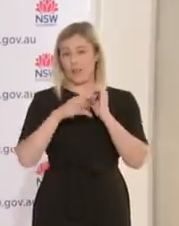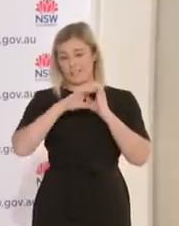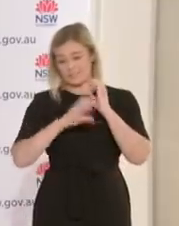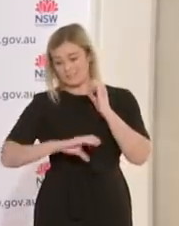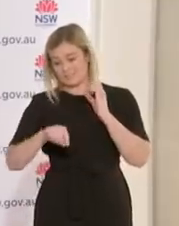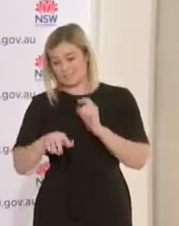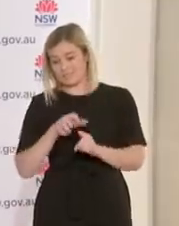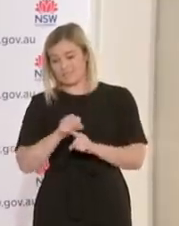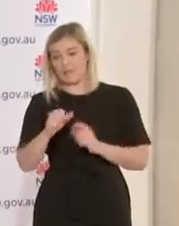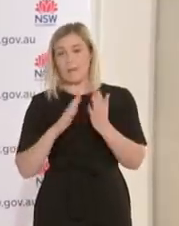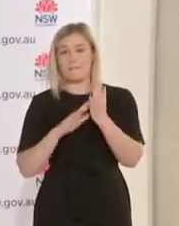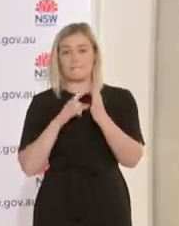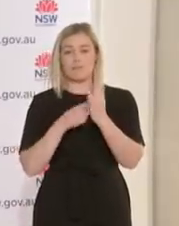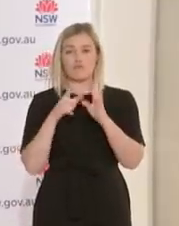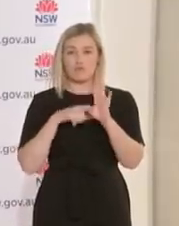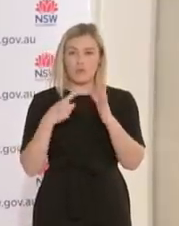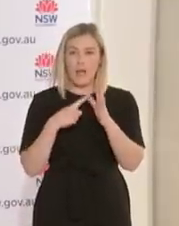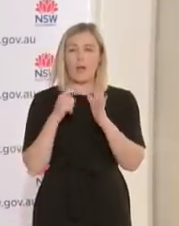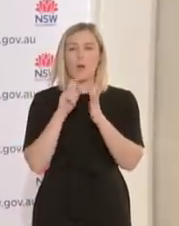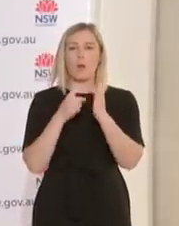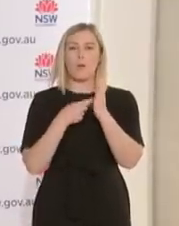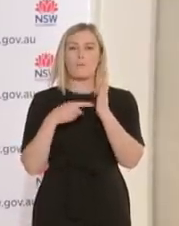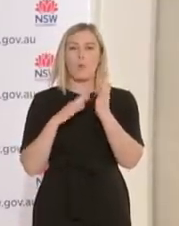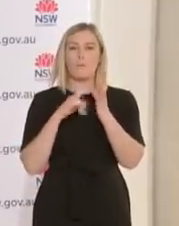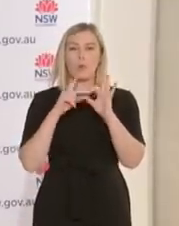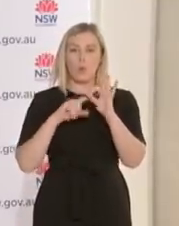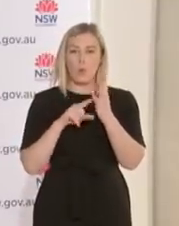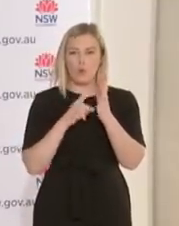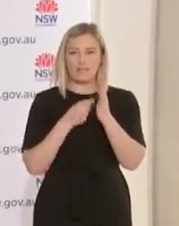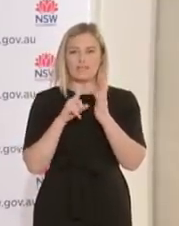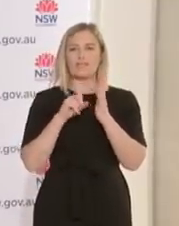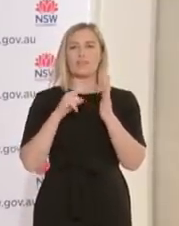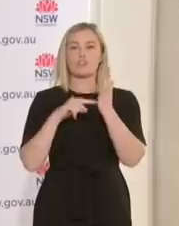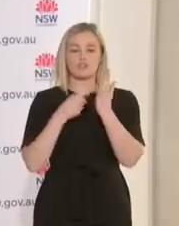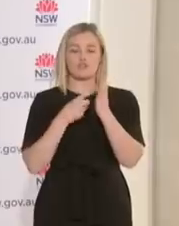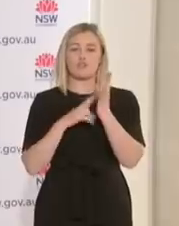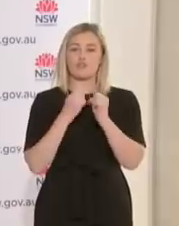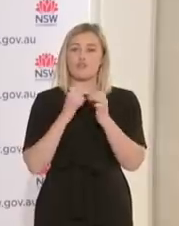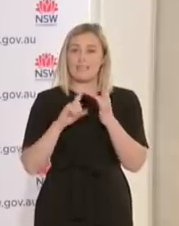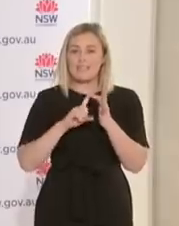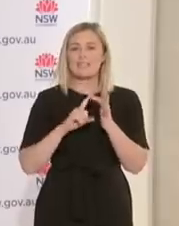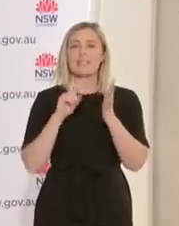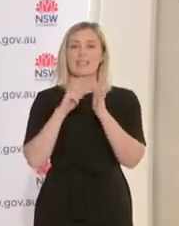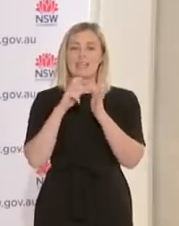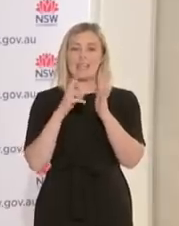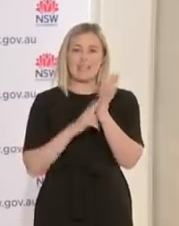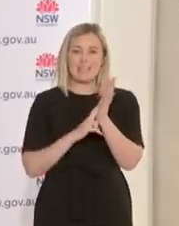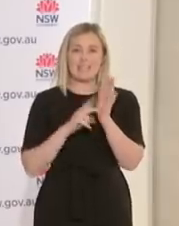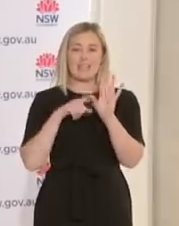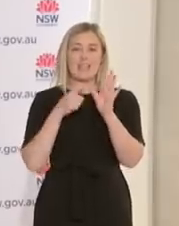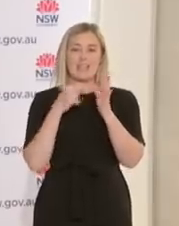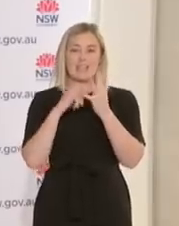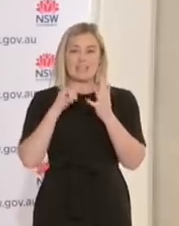Moruya, Port Macquarie, Trangy, Young, Brooklyn, Jeroa, Eden, Yass and Karua, Tamworth,